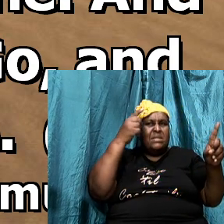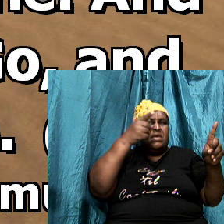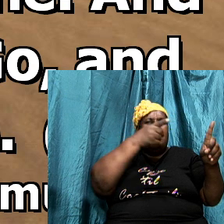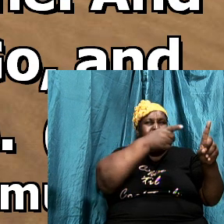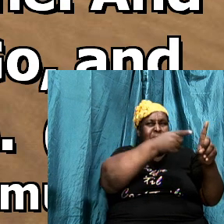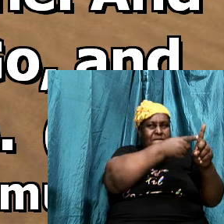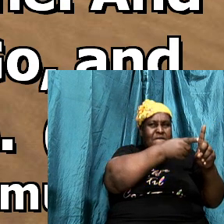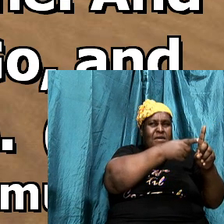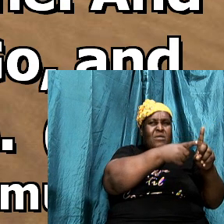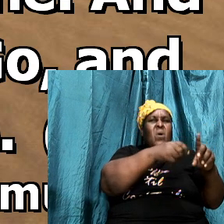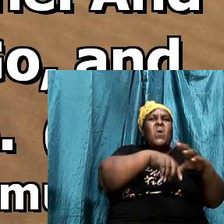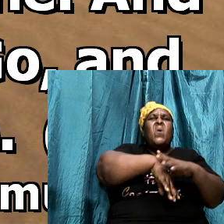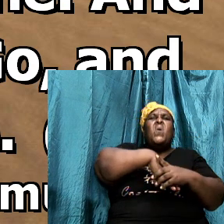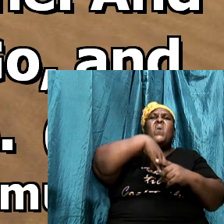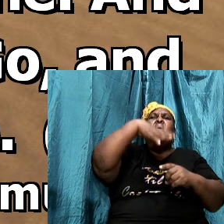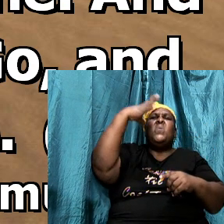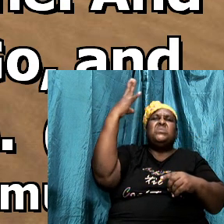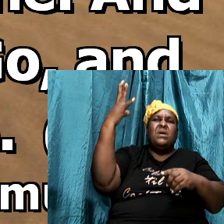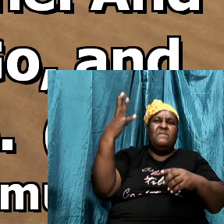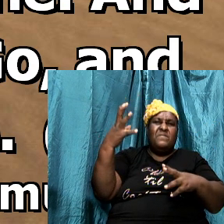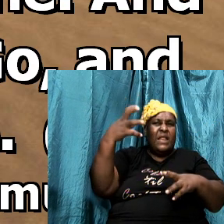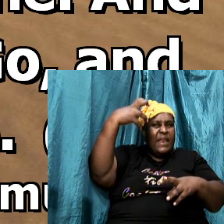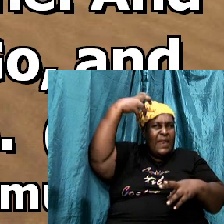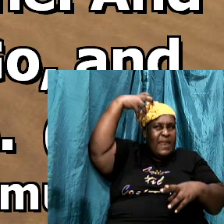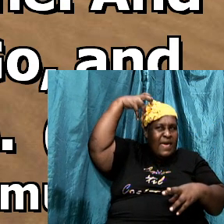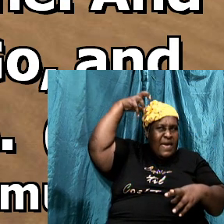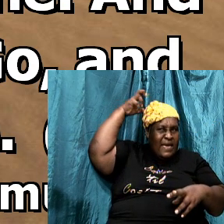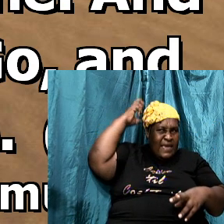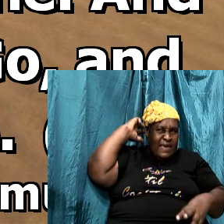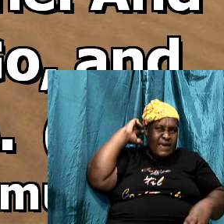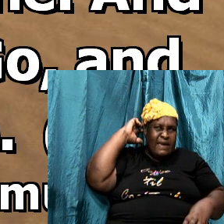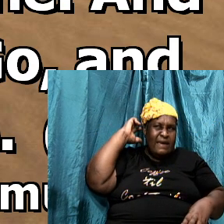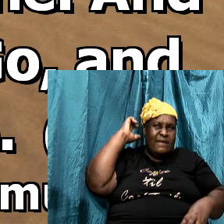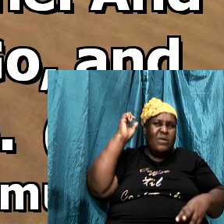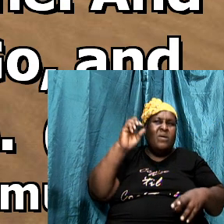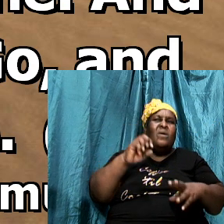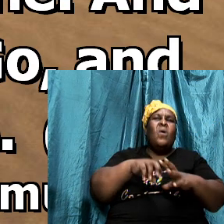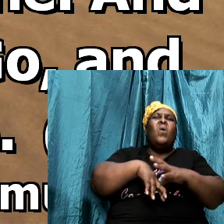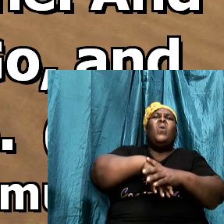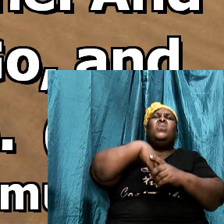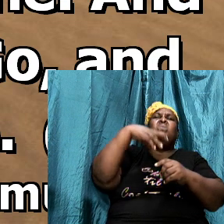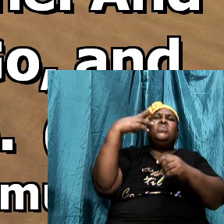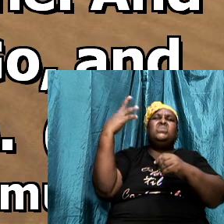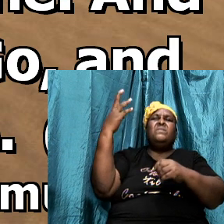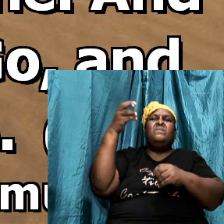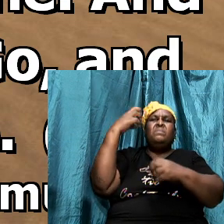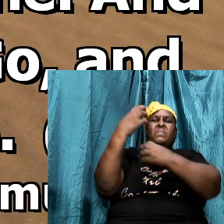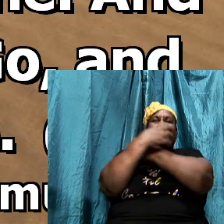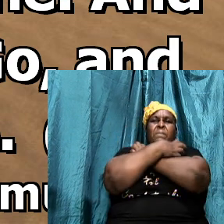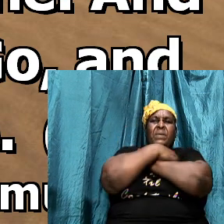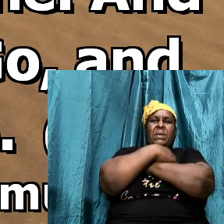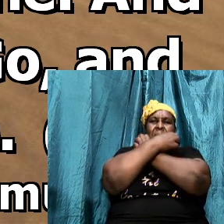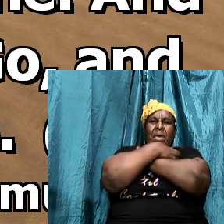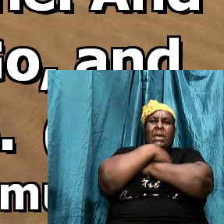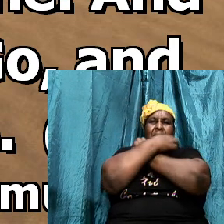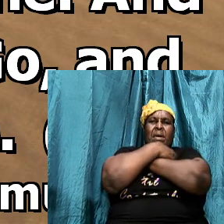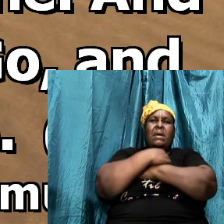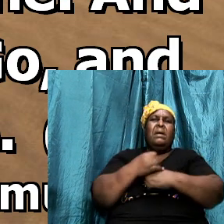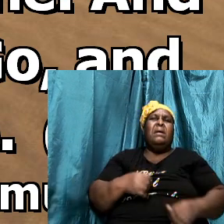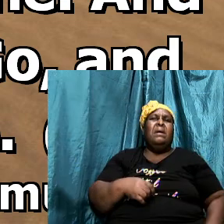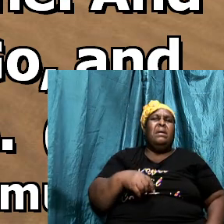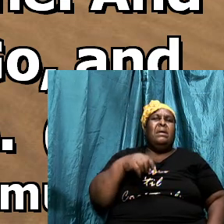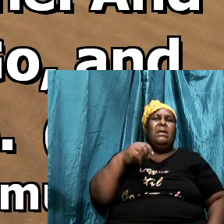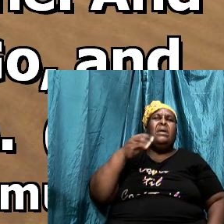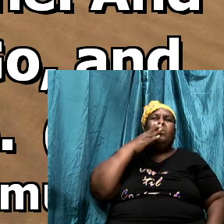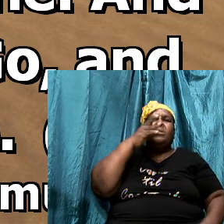he recognized, David recognized that this victory that he had over the lion and over the